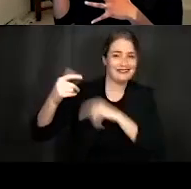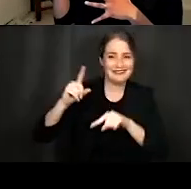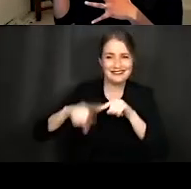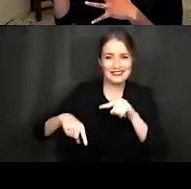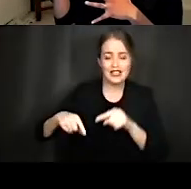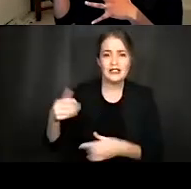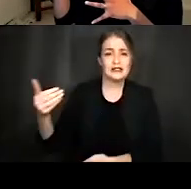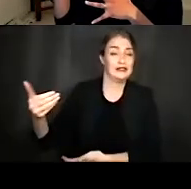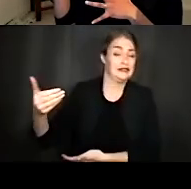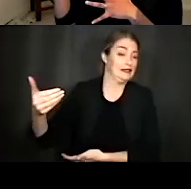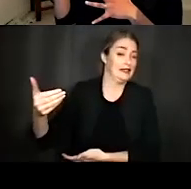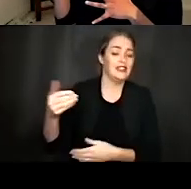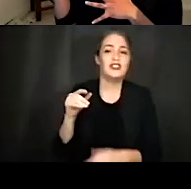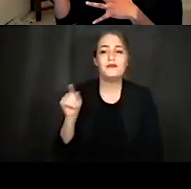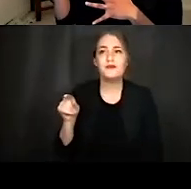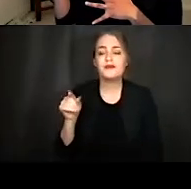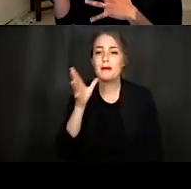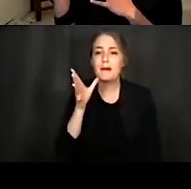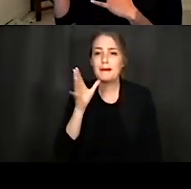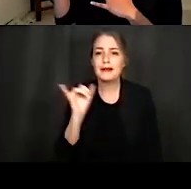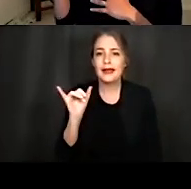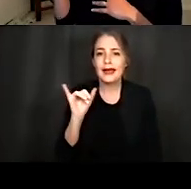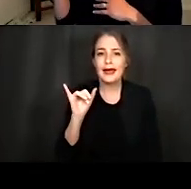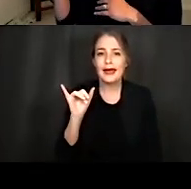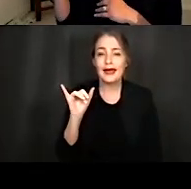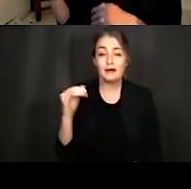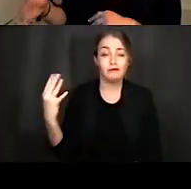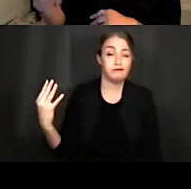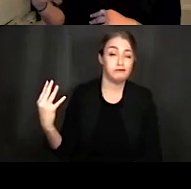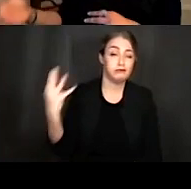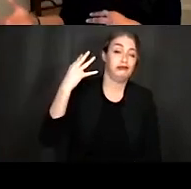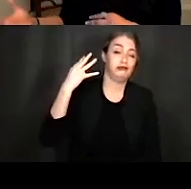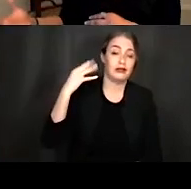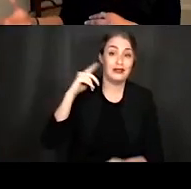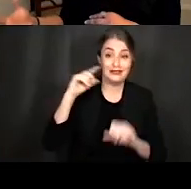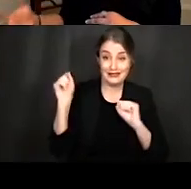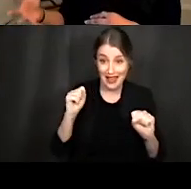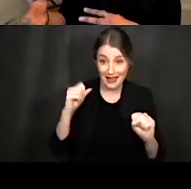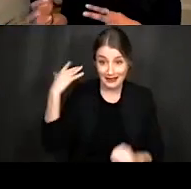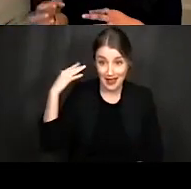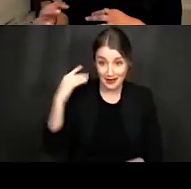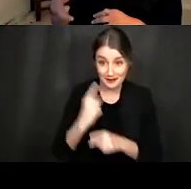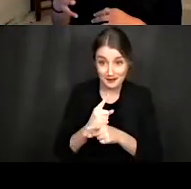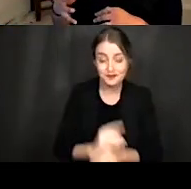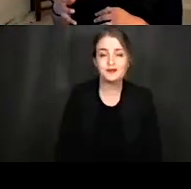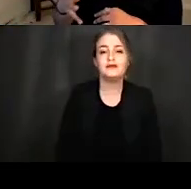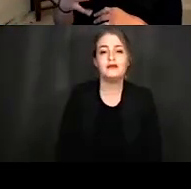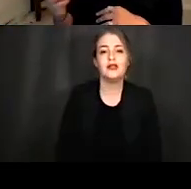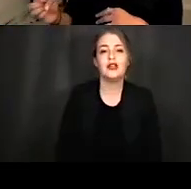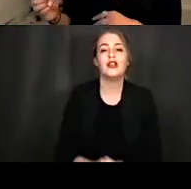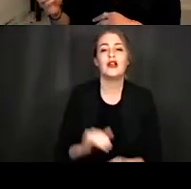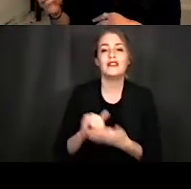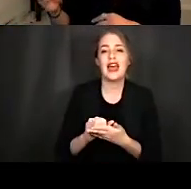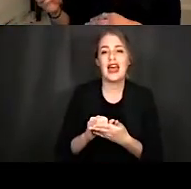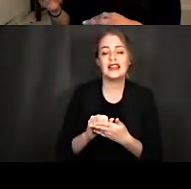she's kind of being, she's, she's being hit by quite a loud sound. And so in this way, having the efferents